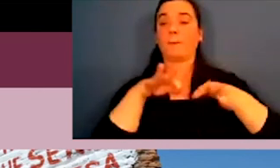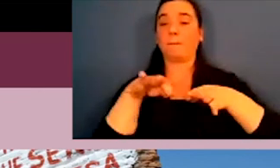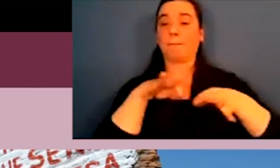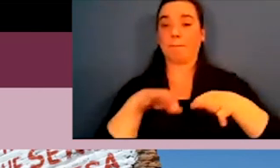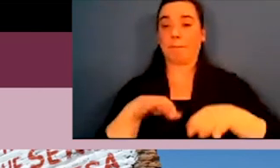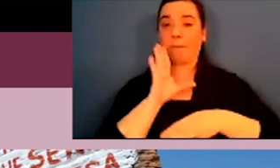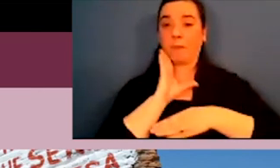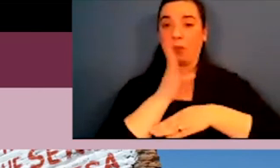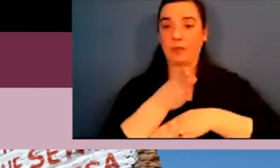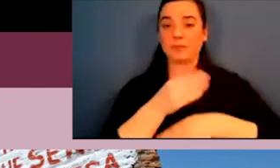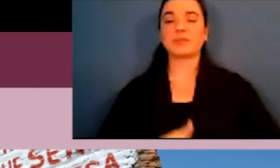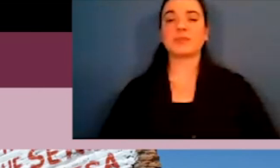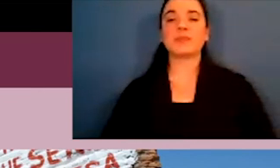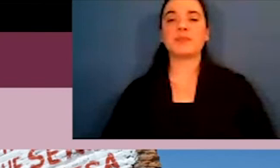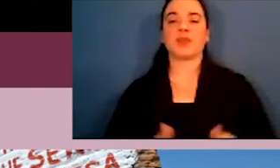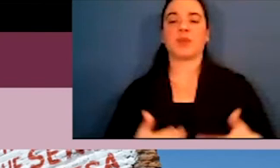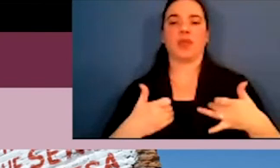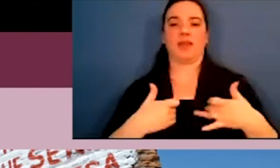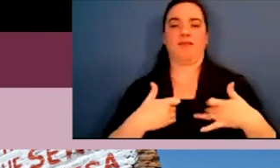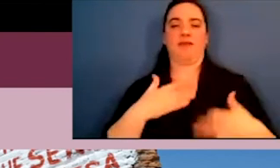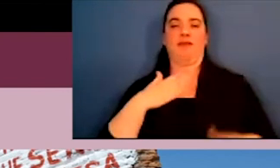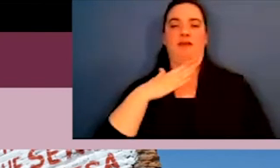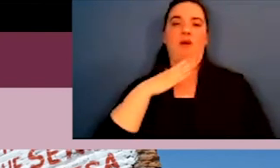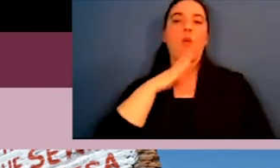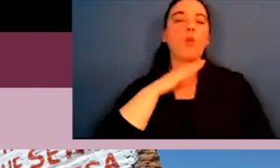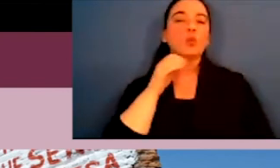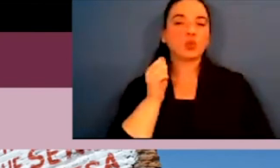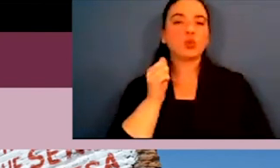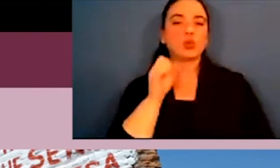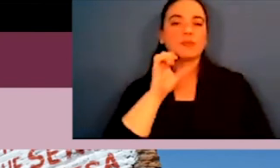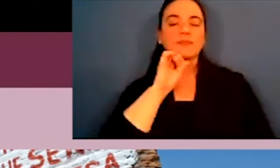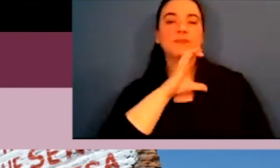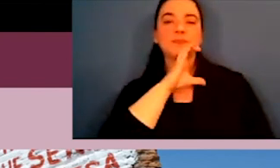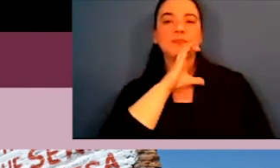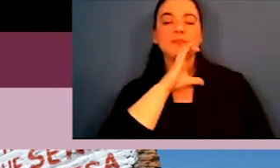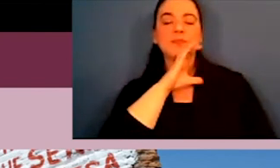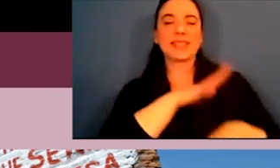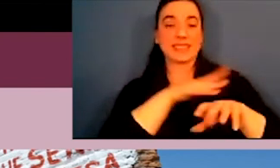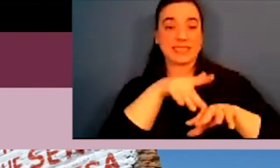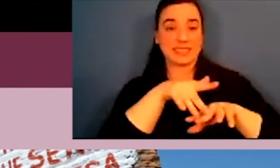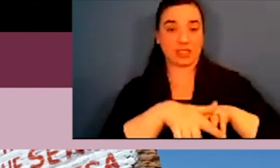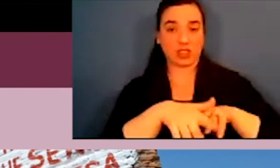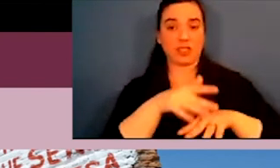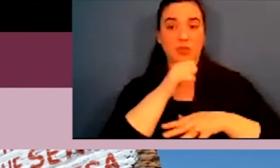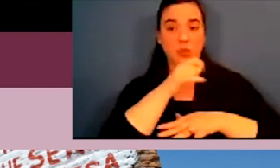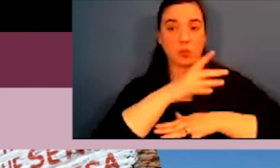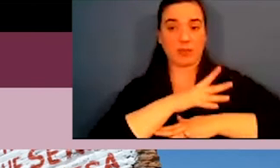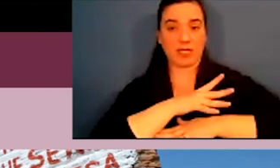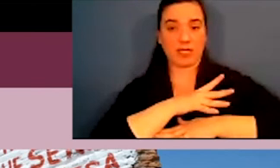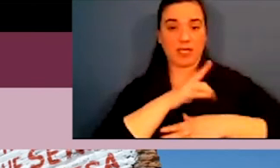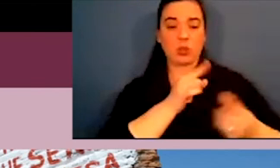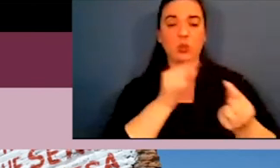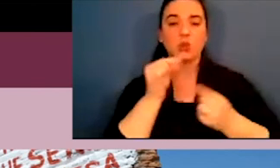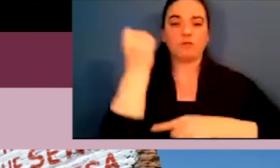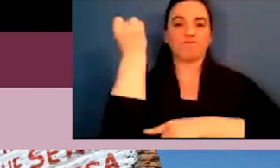Um, also, I'd like to explain this image a little bit. We have, um, elder, uh, indigenous women in this